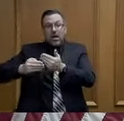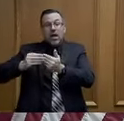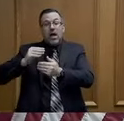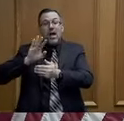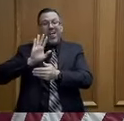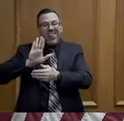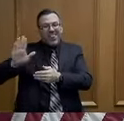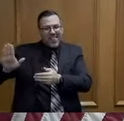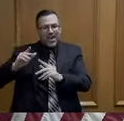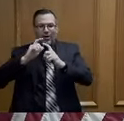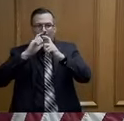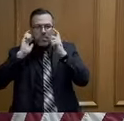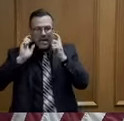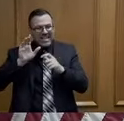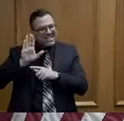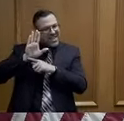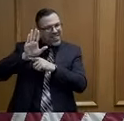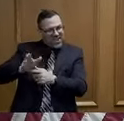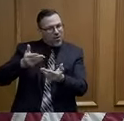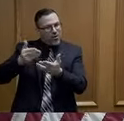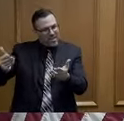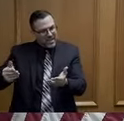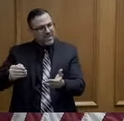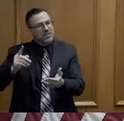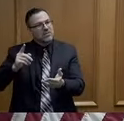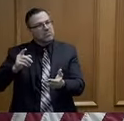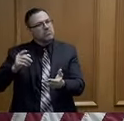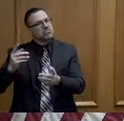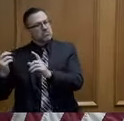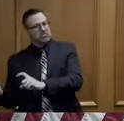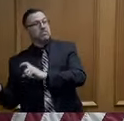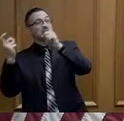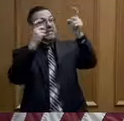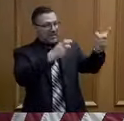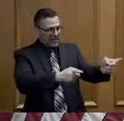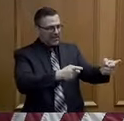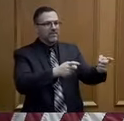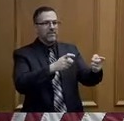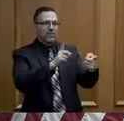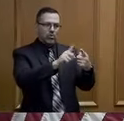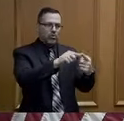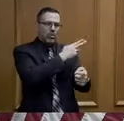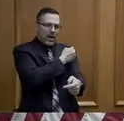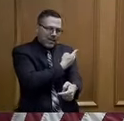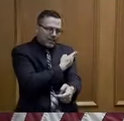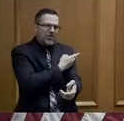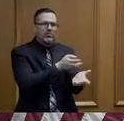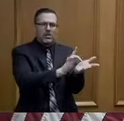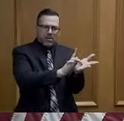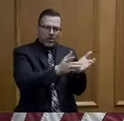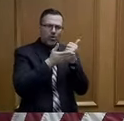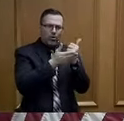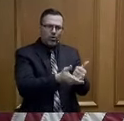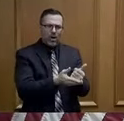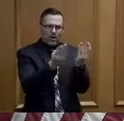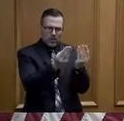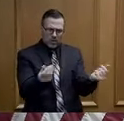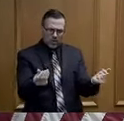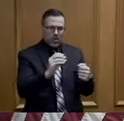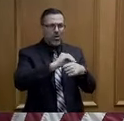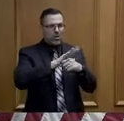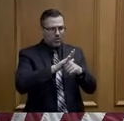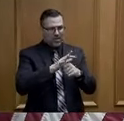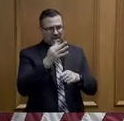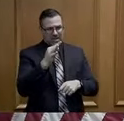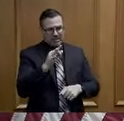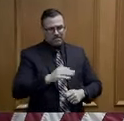stored in those facilities or that are a part of those facilities for the greater health care use for COVID-19. One of the other things